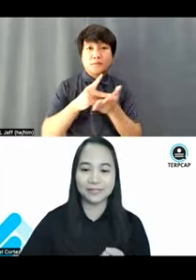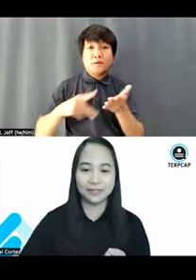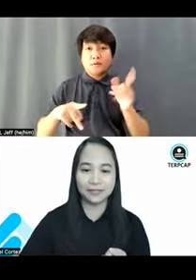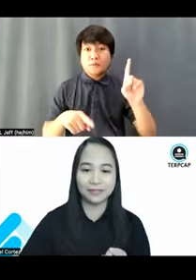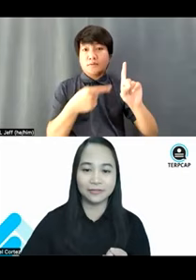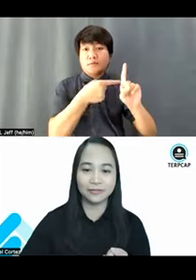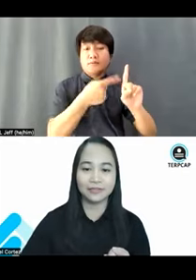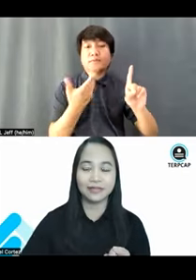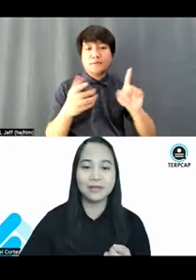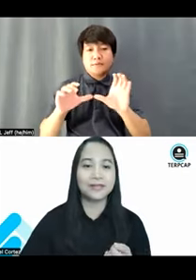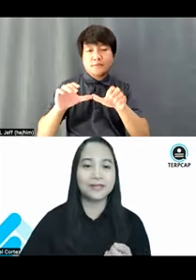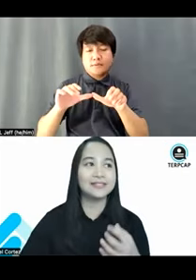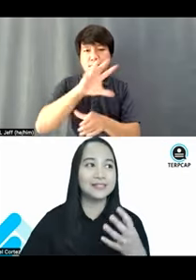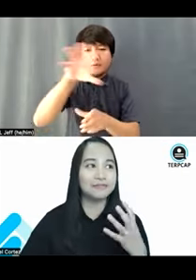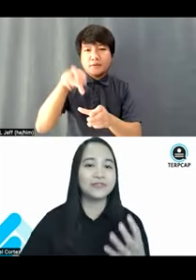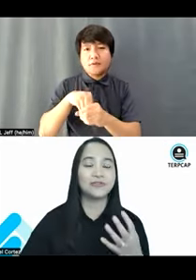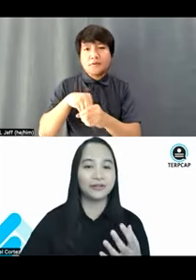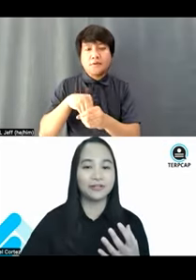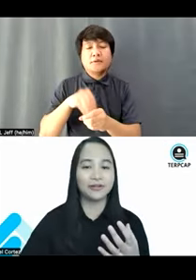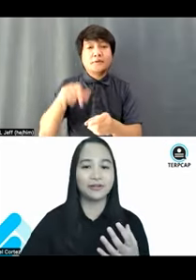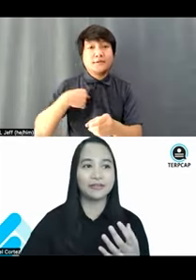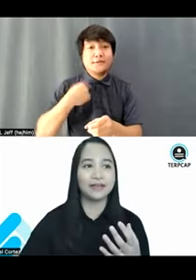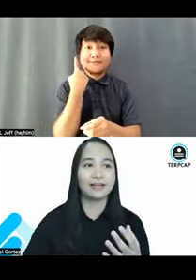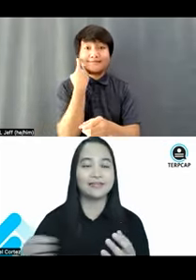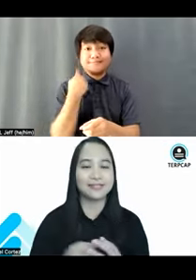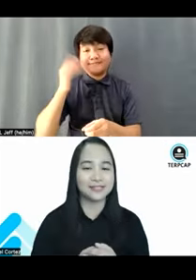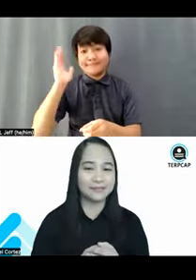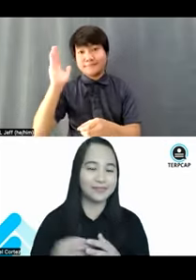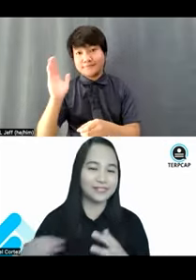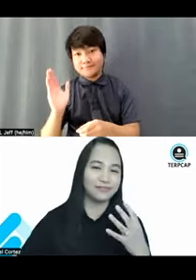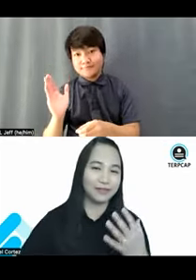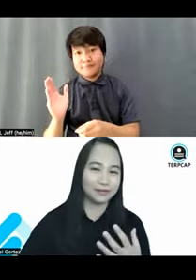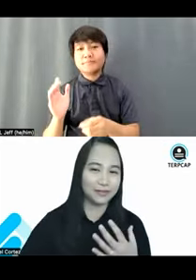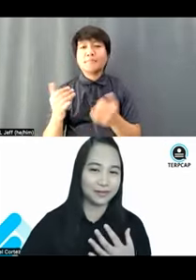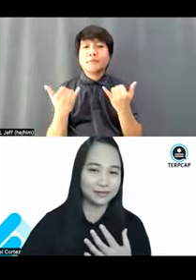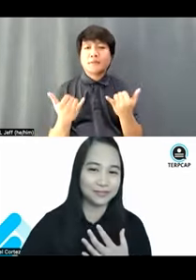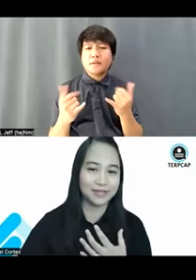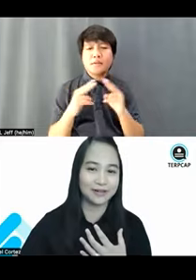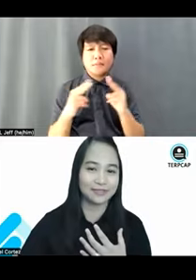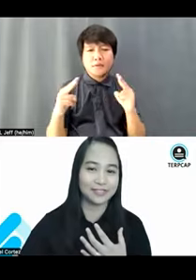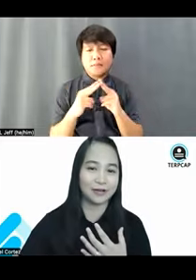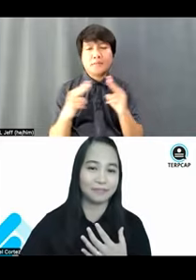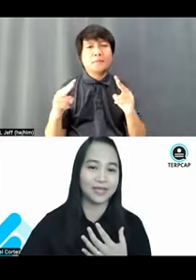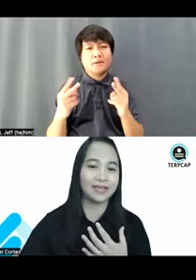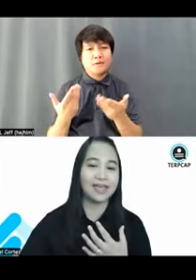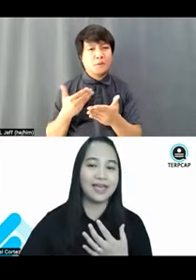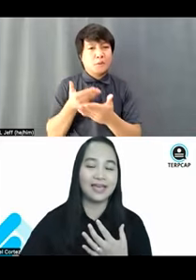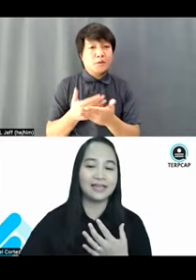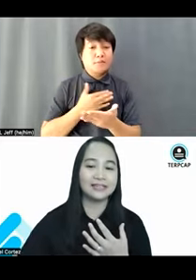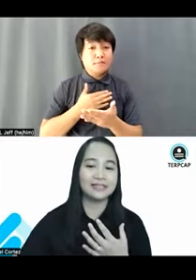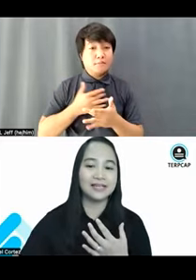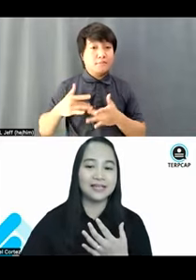about disability inclusion. But I did mention earlier that this is something that's very, very close to my heart, this topic.